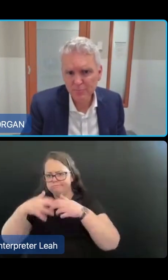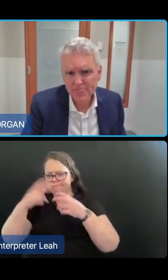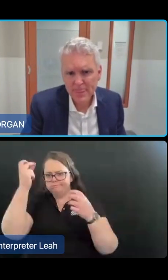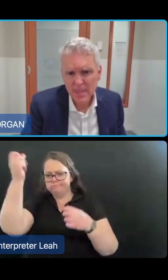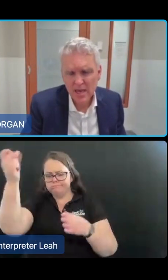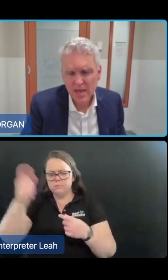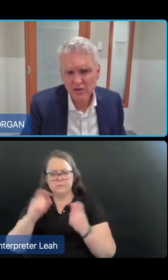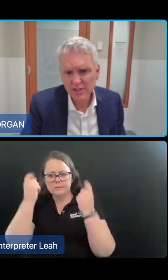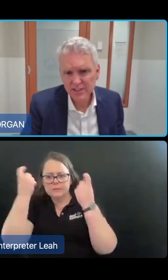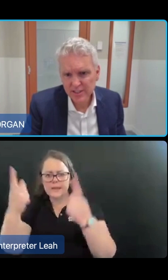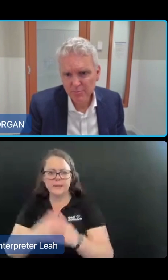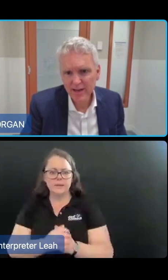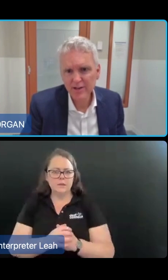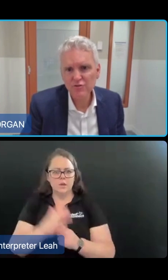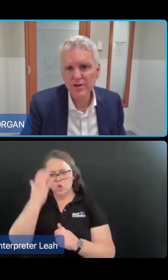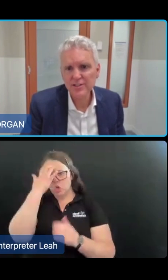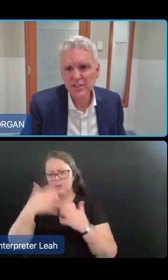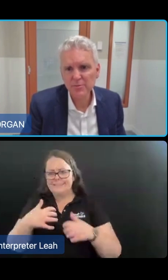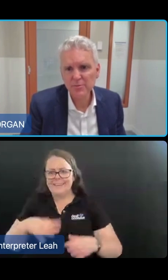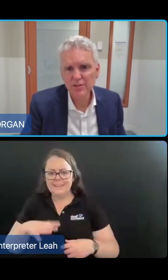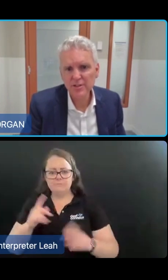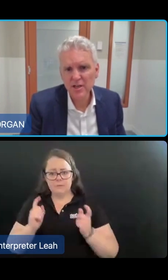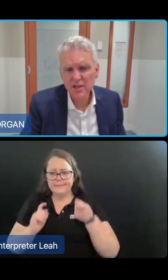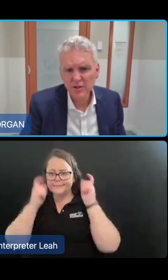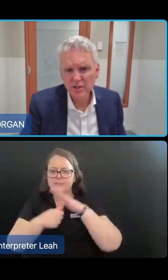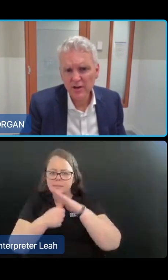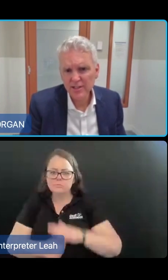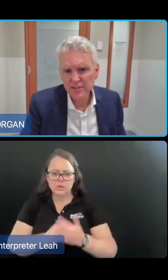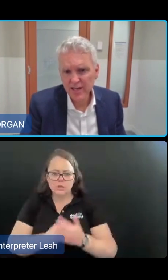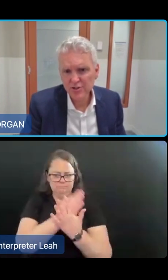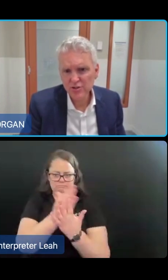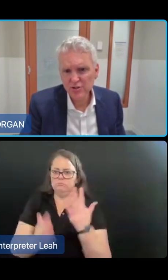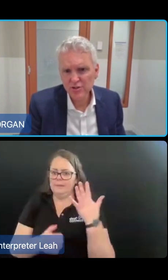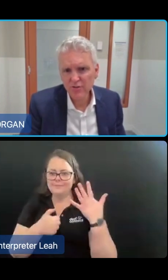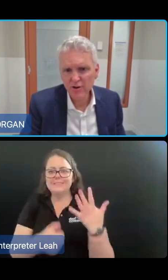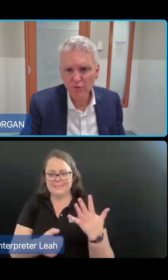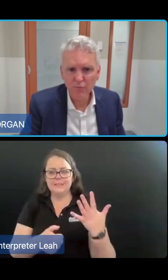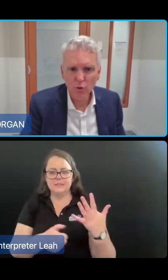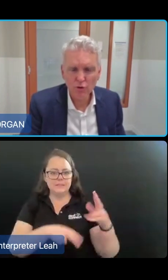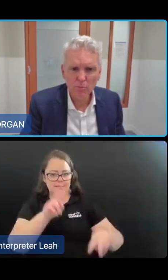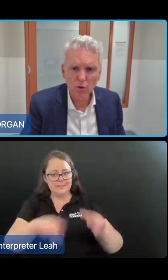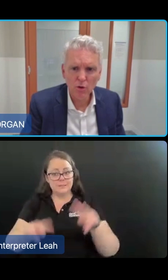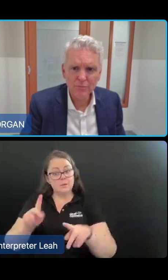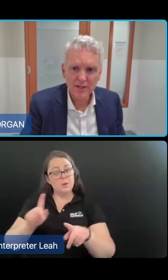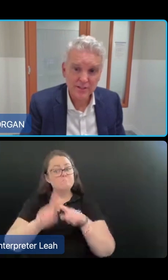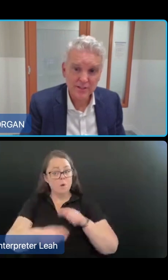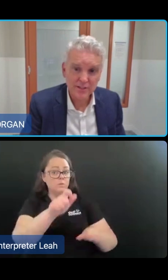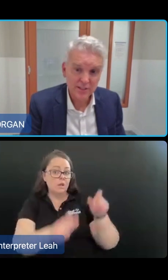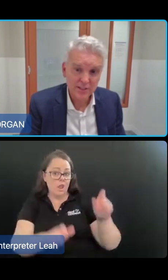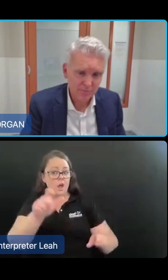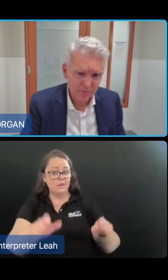depression. And across these six mandatory assessment instruments, most clients had issues identified on four or more